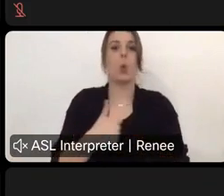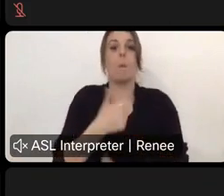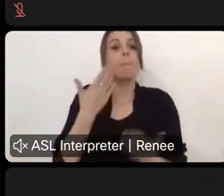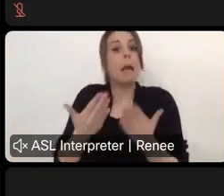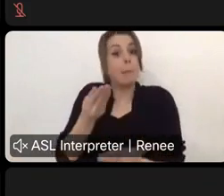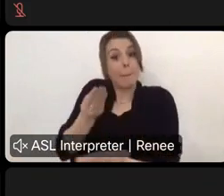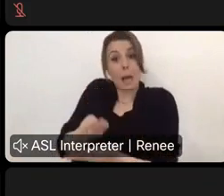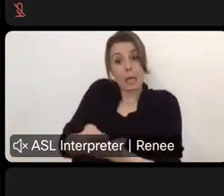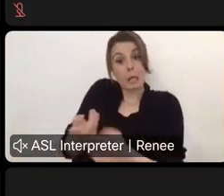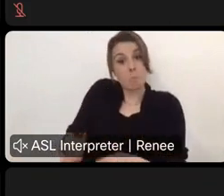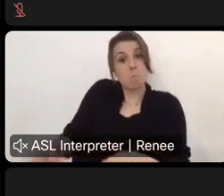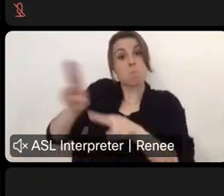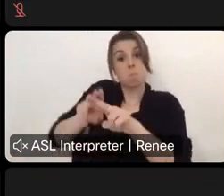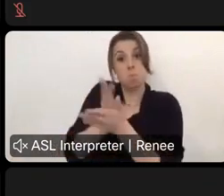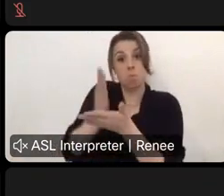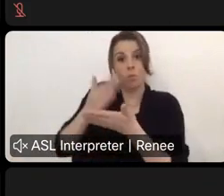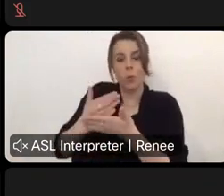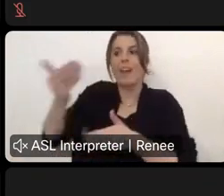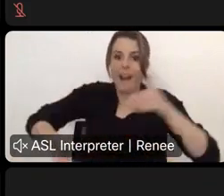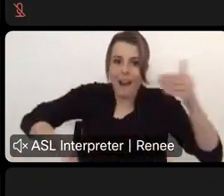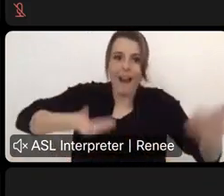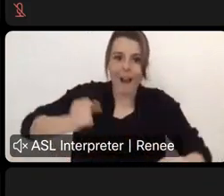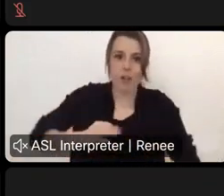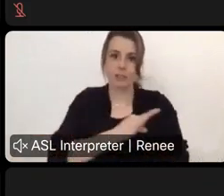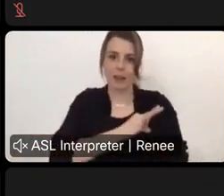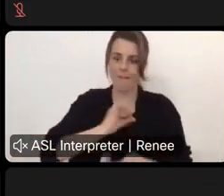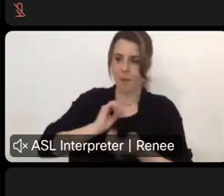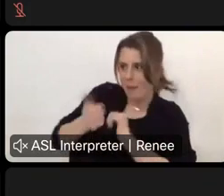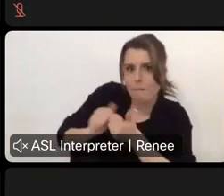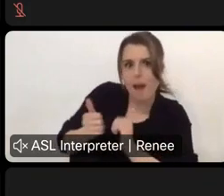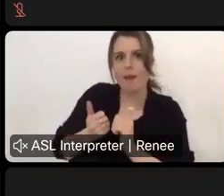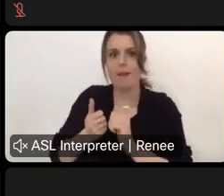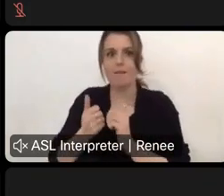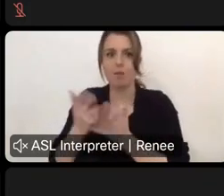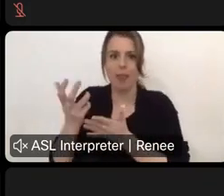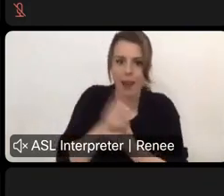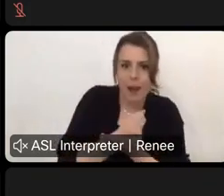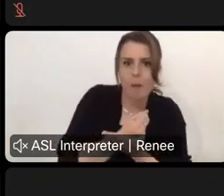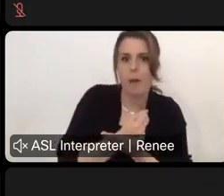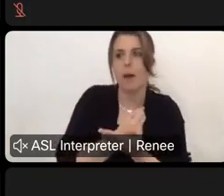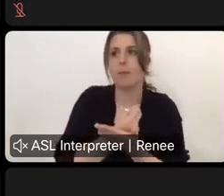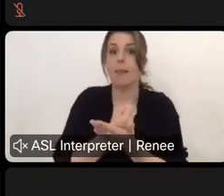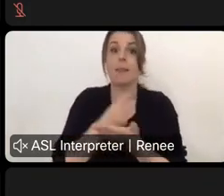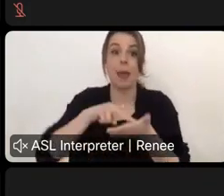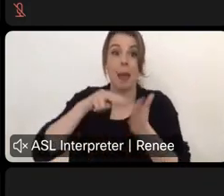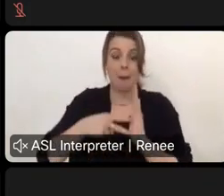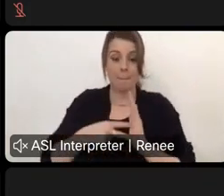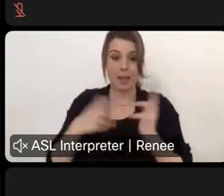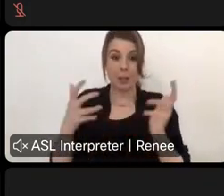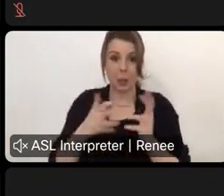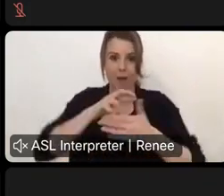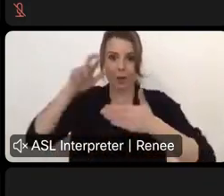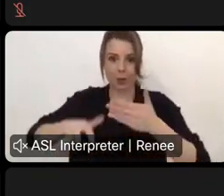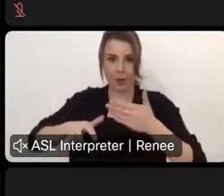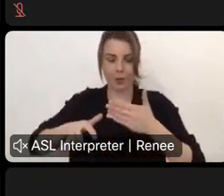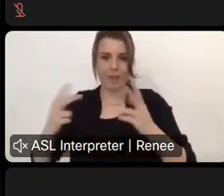for the division. We can hire more staff and be more competitive with salaries, which would then in turn provide better visitor services. So